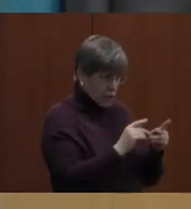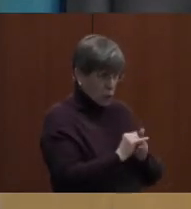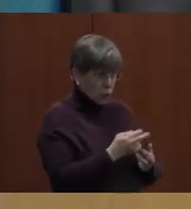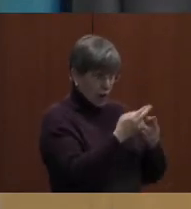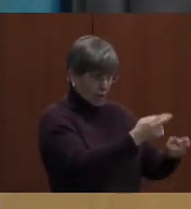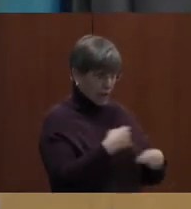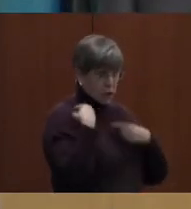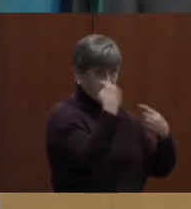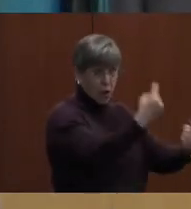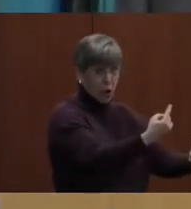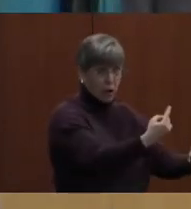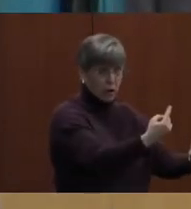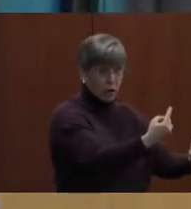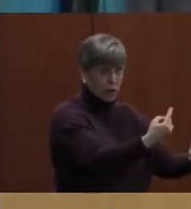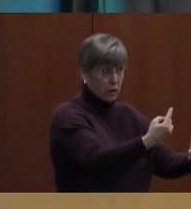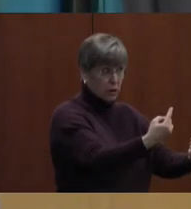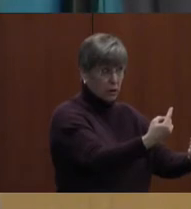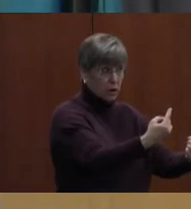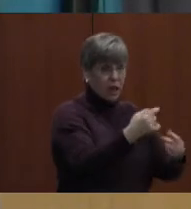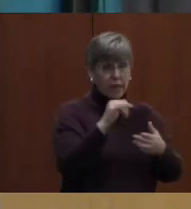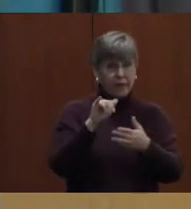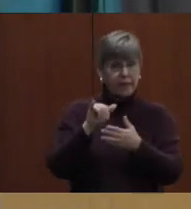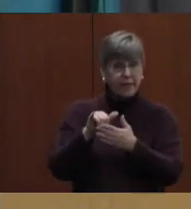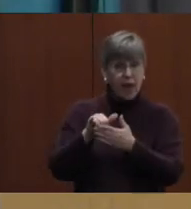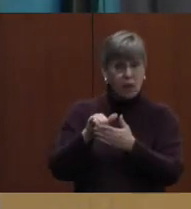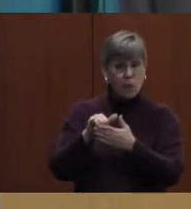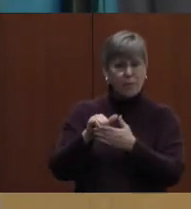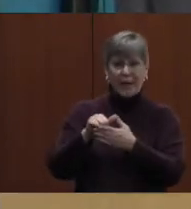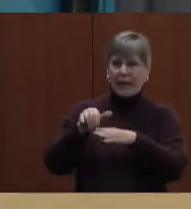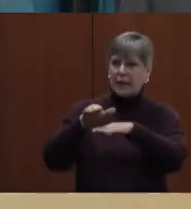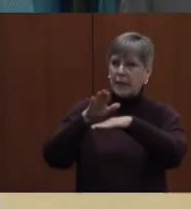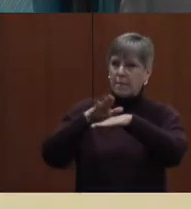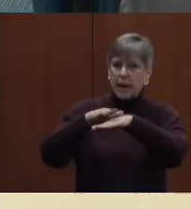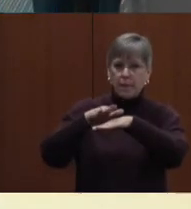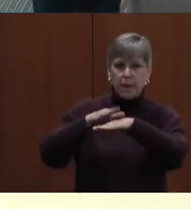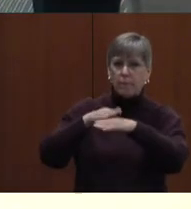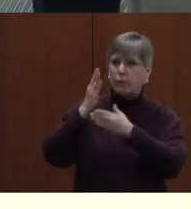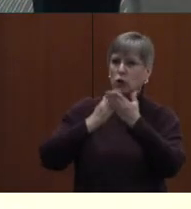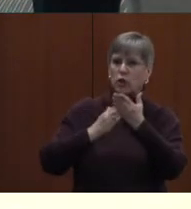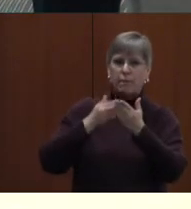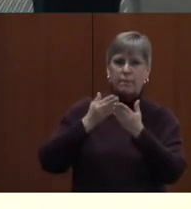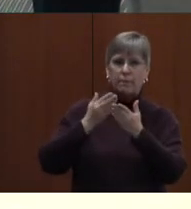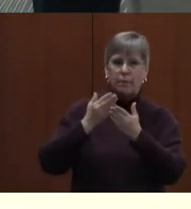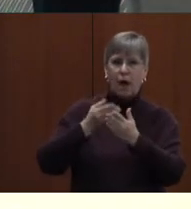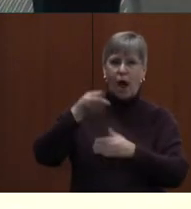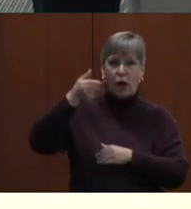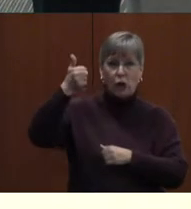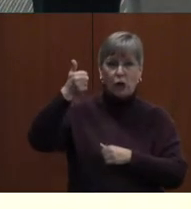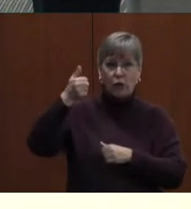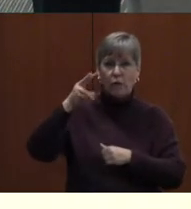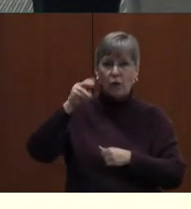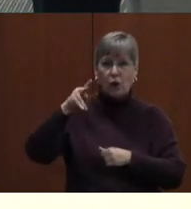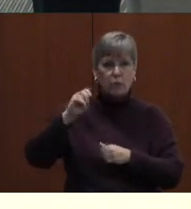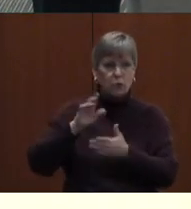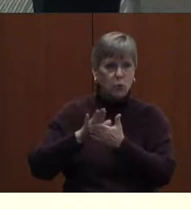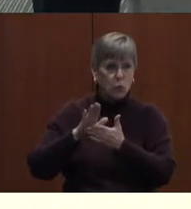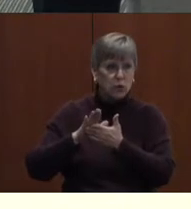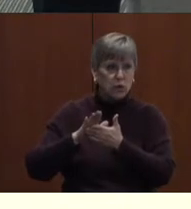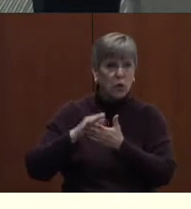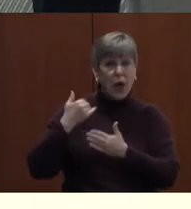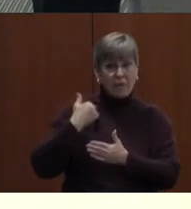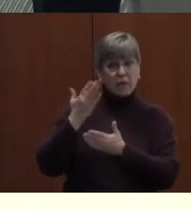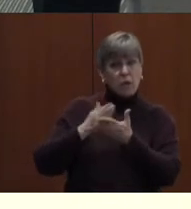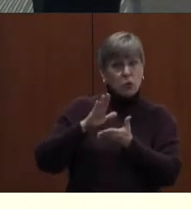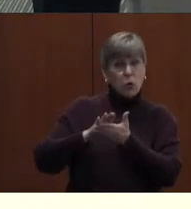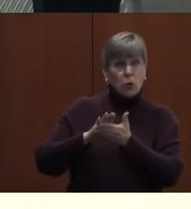so far would. And that would be like bare minimum for some of the higher, you know, volume at schools. We have some